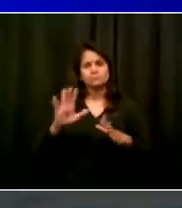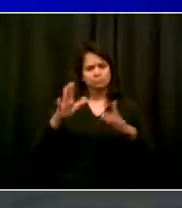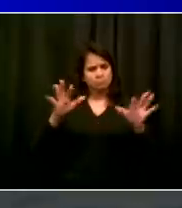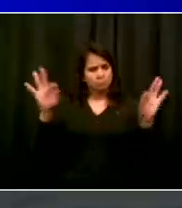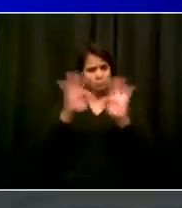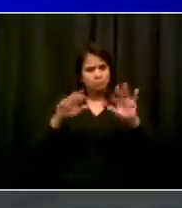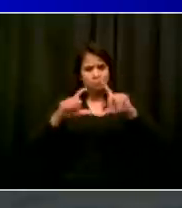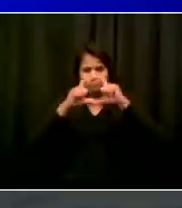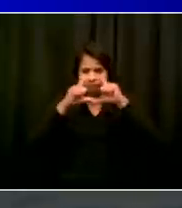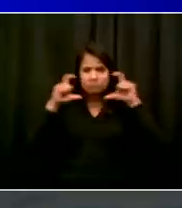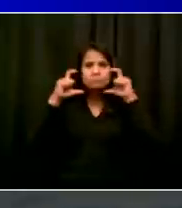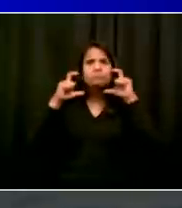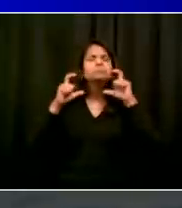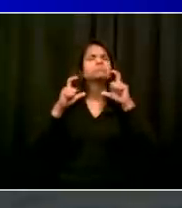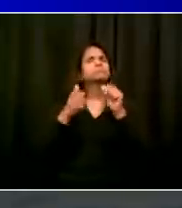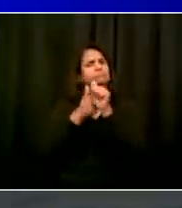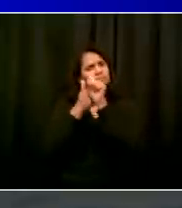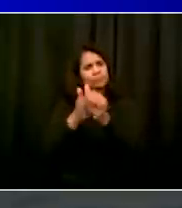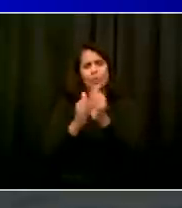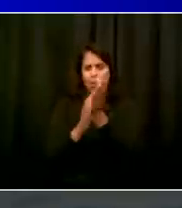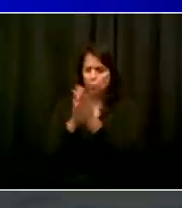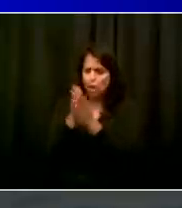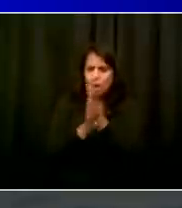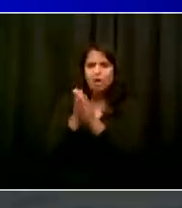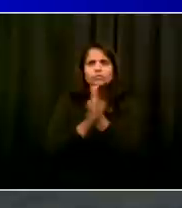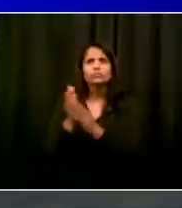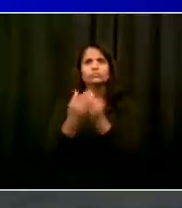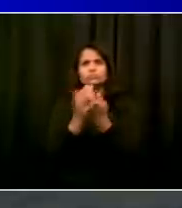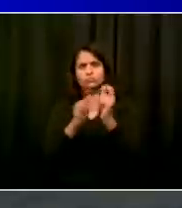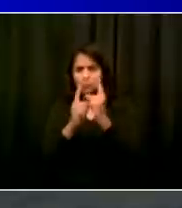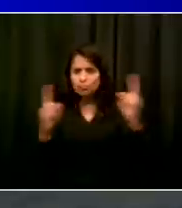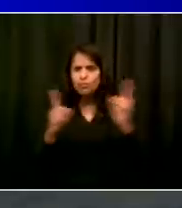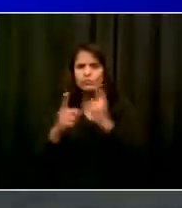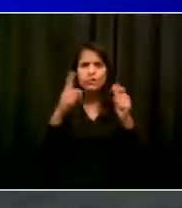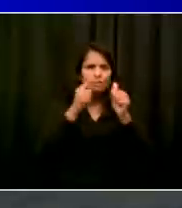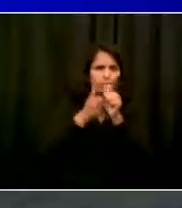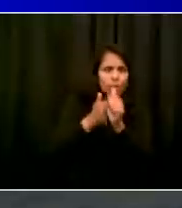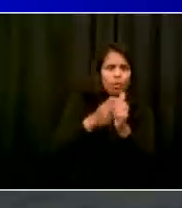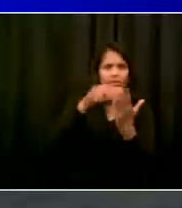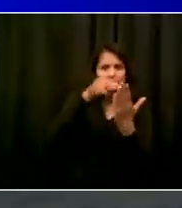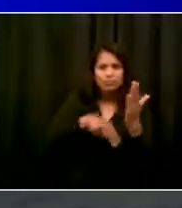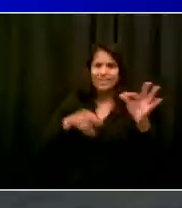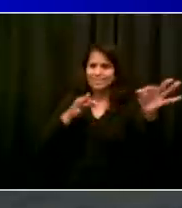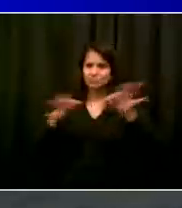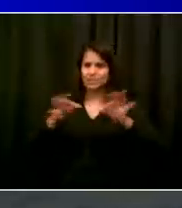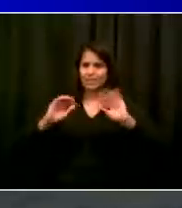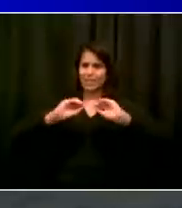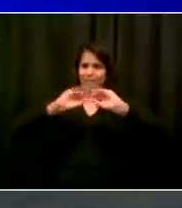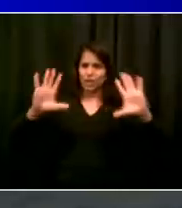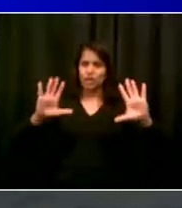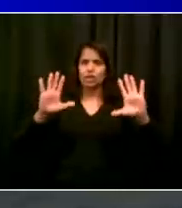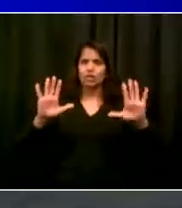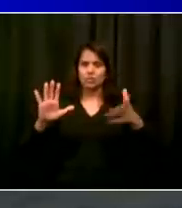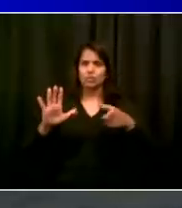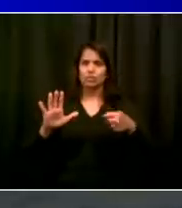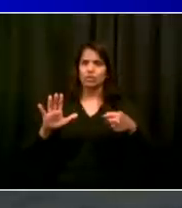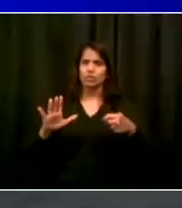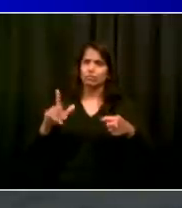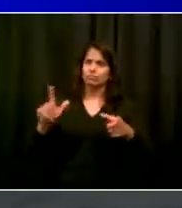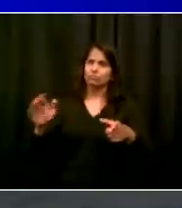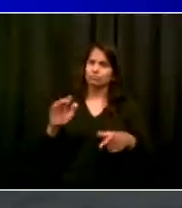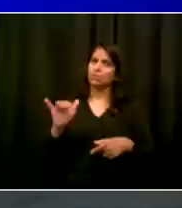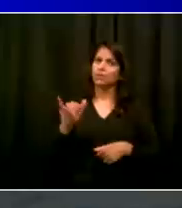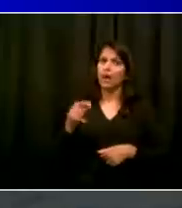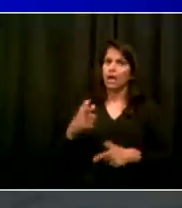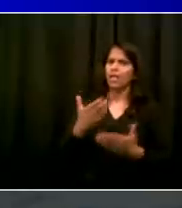So many key messages addressed well and powerfully in this op-ed. So I want to thank State Senator Simka Felder, Assemblymember Simka Eikenstein,